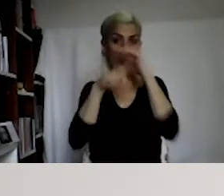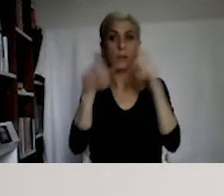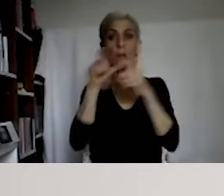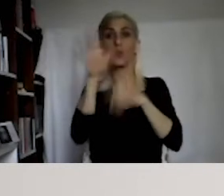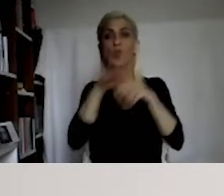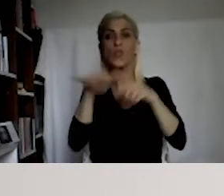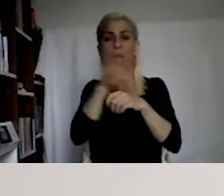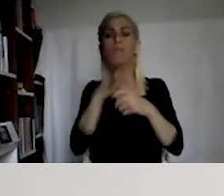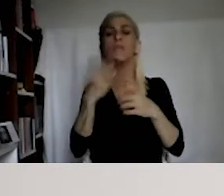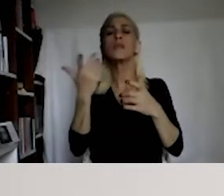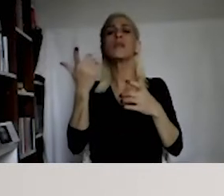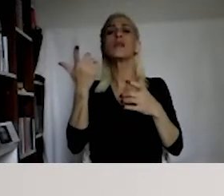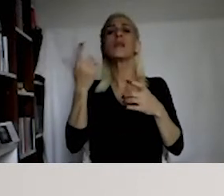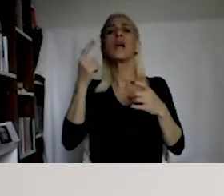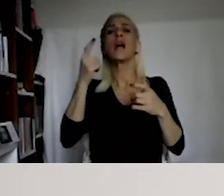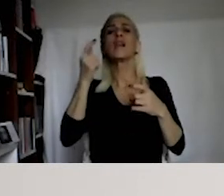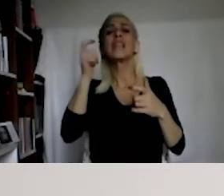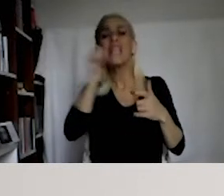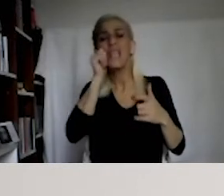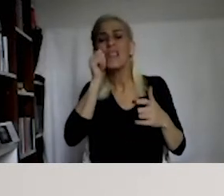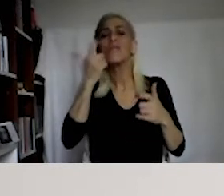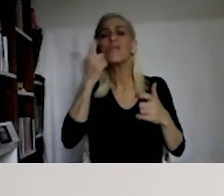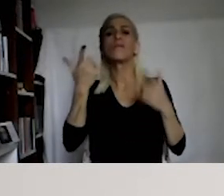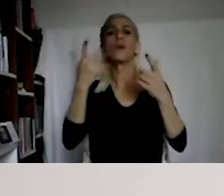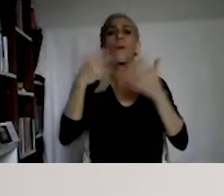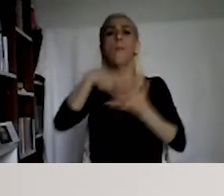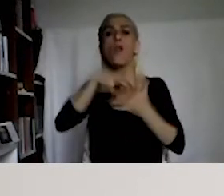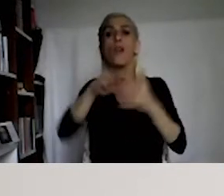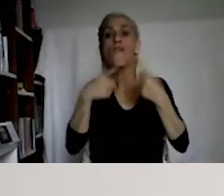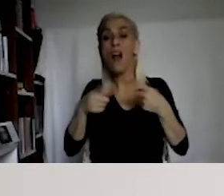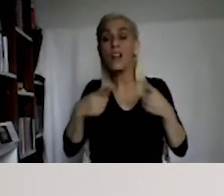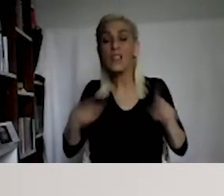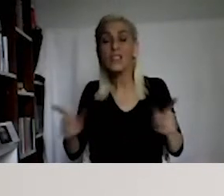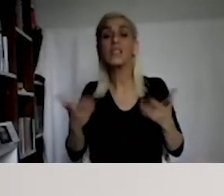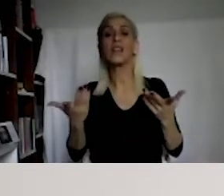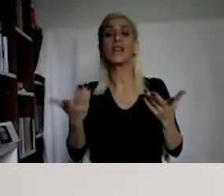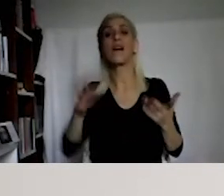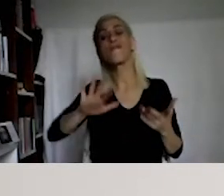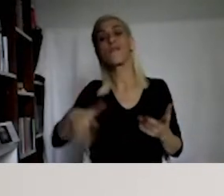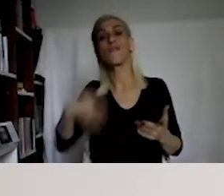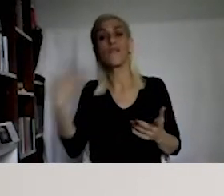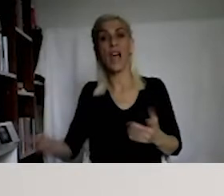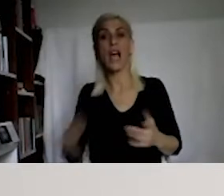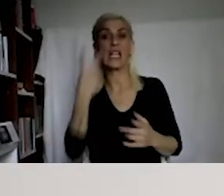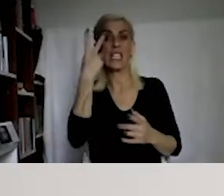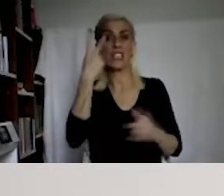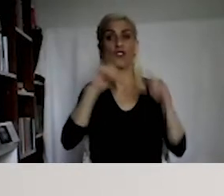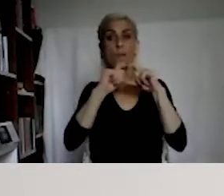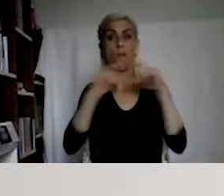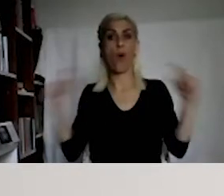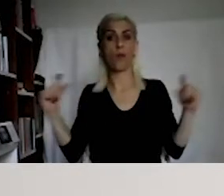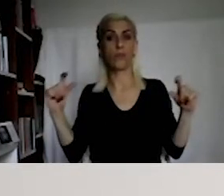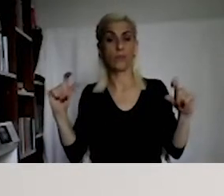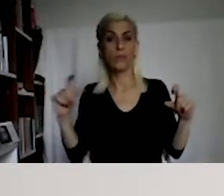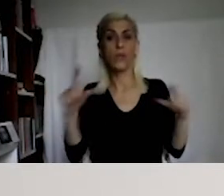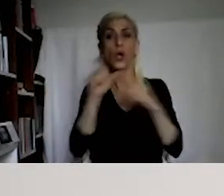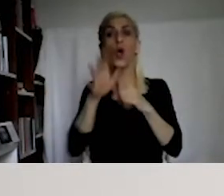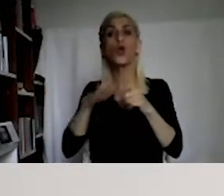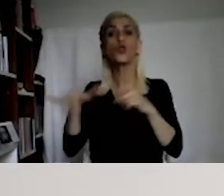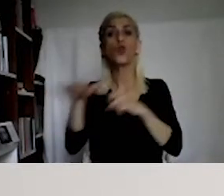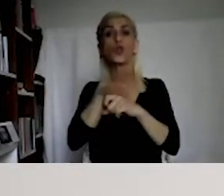sect, regional differences are described as basis. The second paragraph refers to social status, religious,